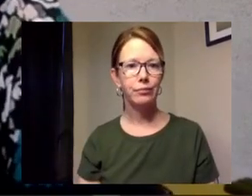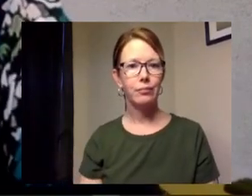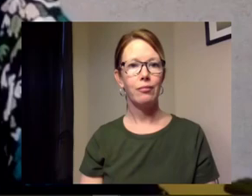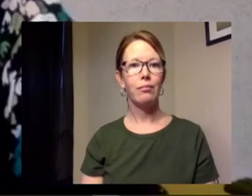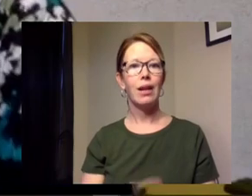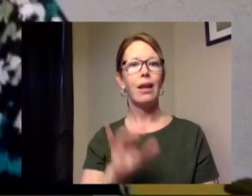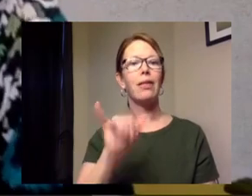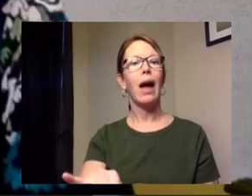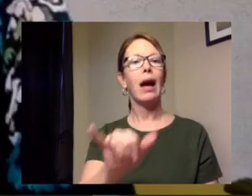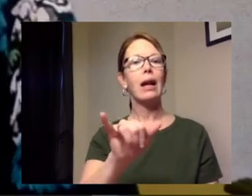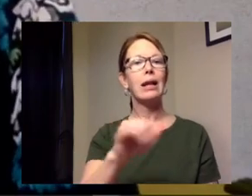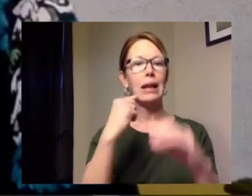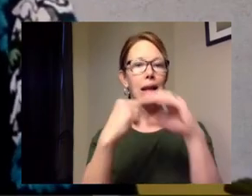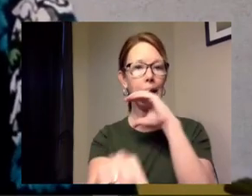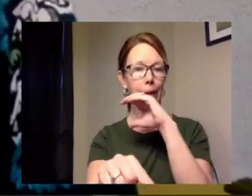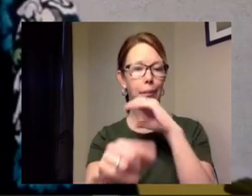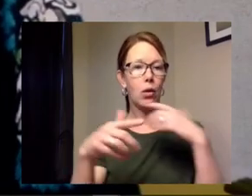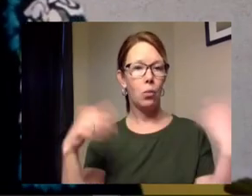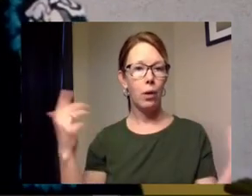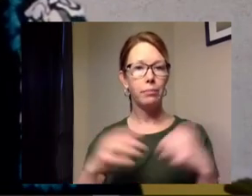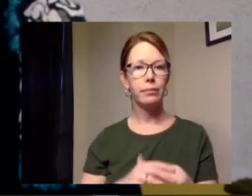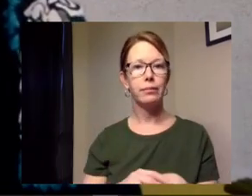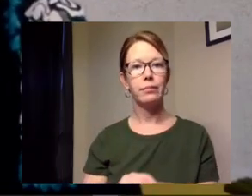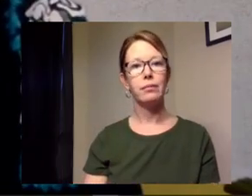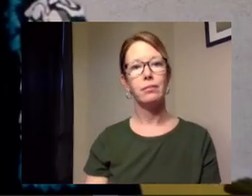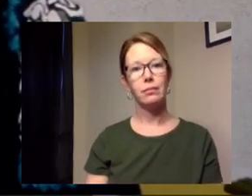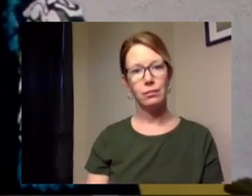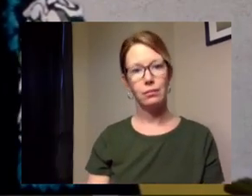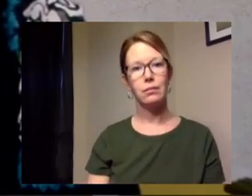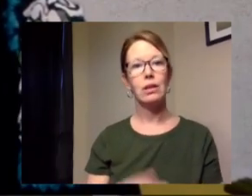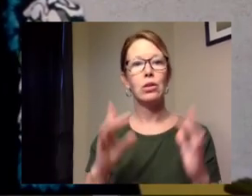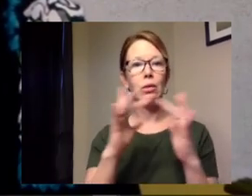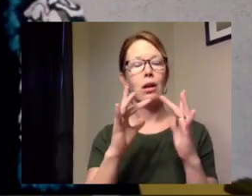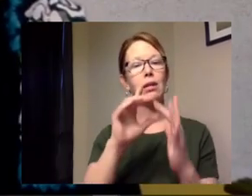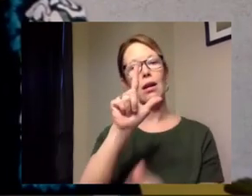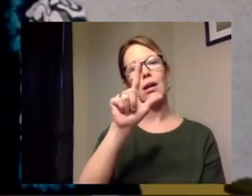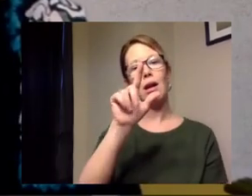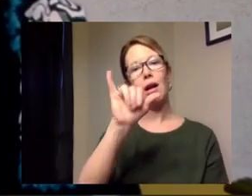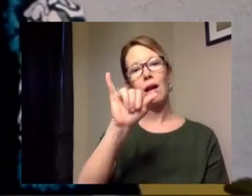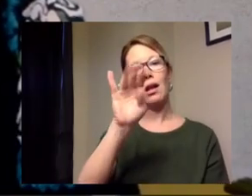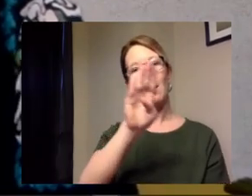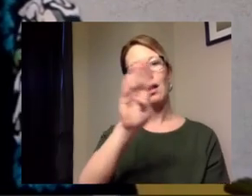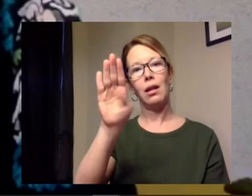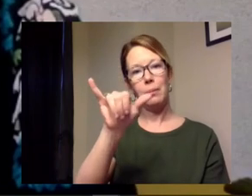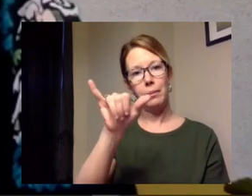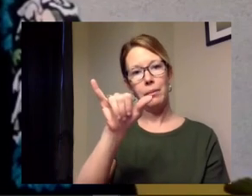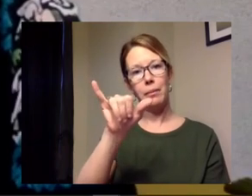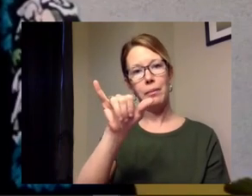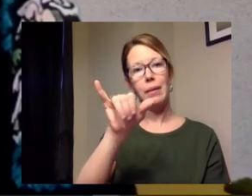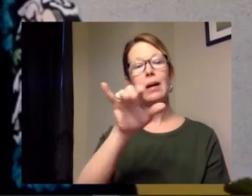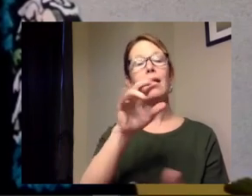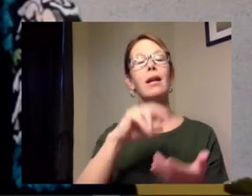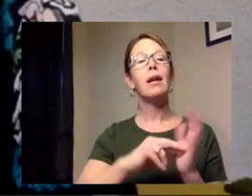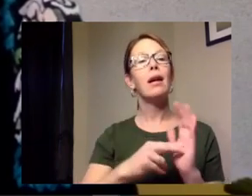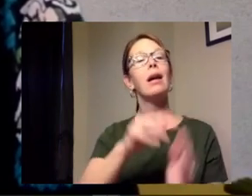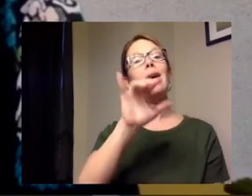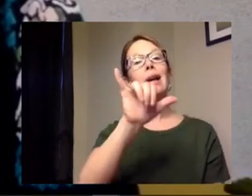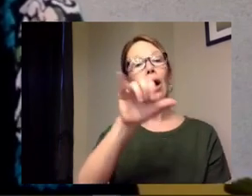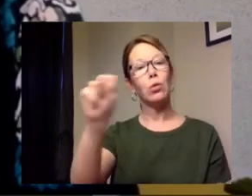email right now um is to contact libby if you'd like to do this is yellow springs